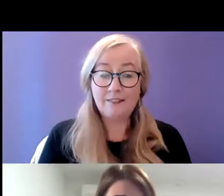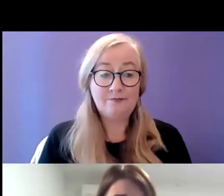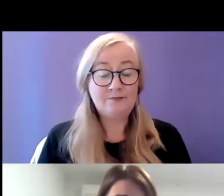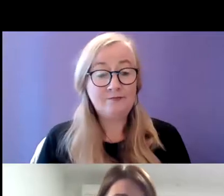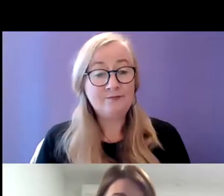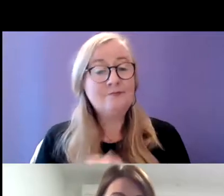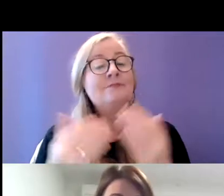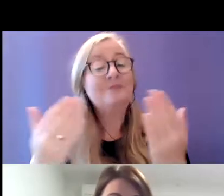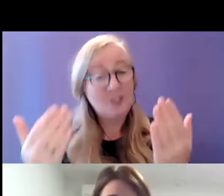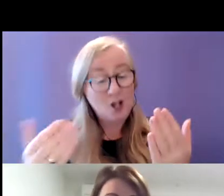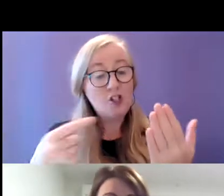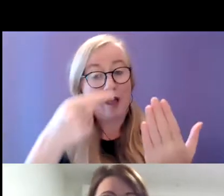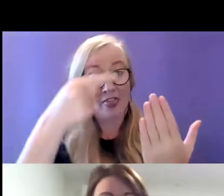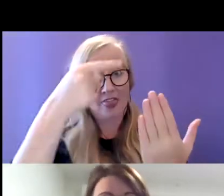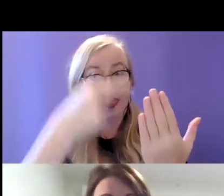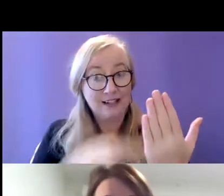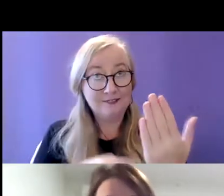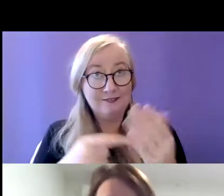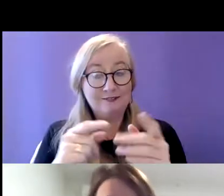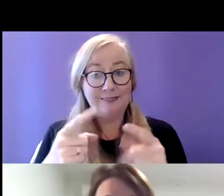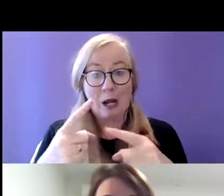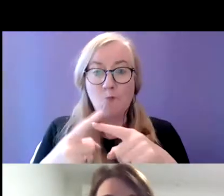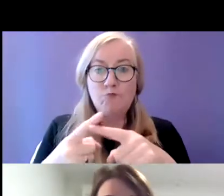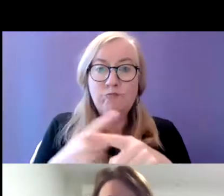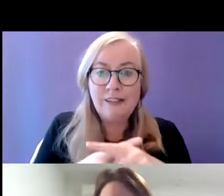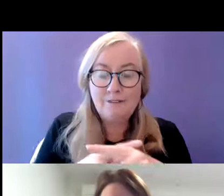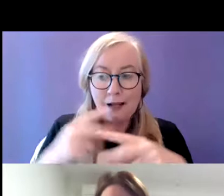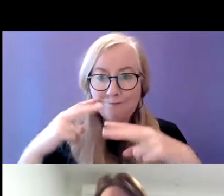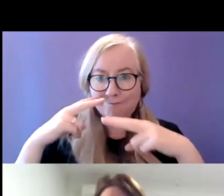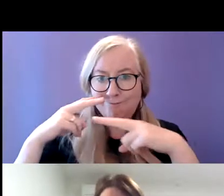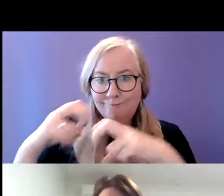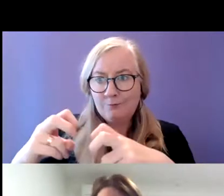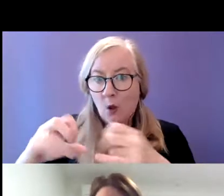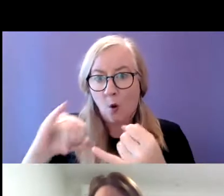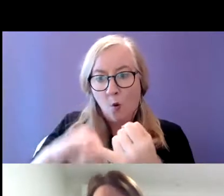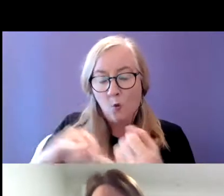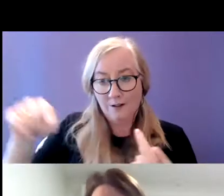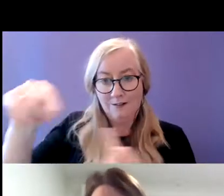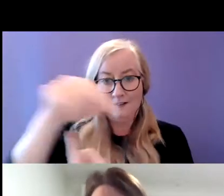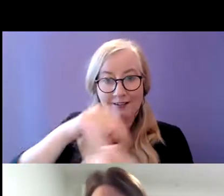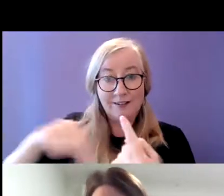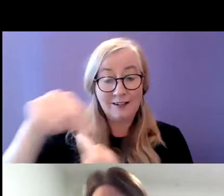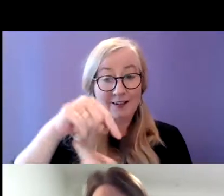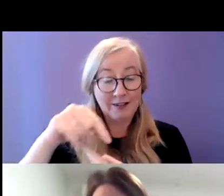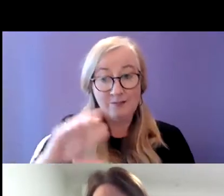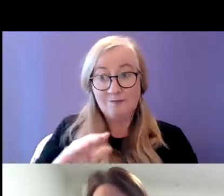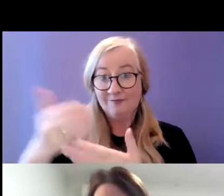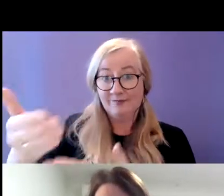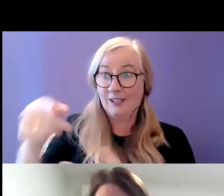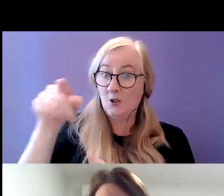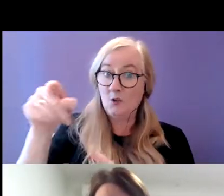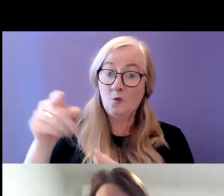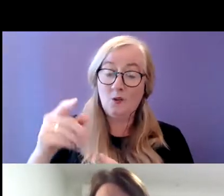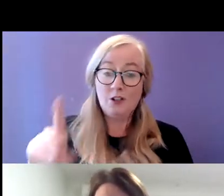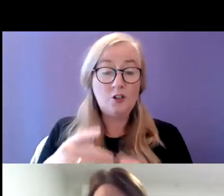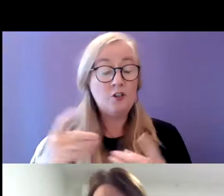So that's really just a very brief insight into the profile of people presenting services at the Dorses of Charity.